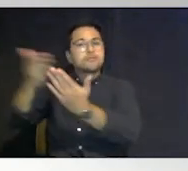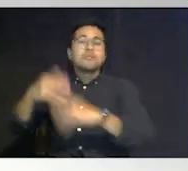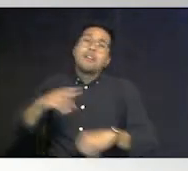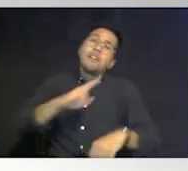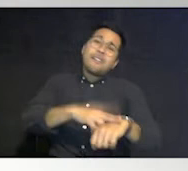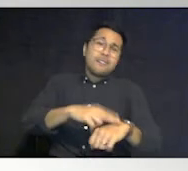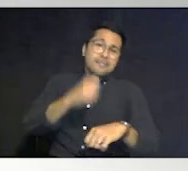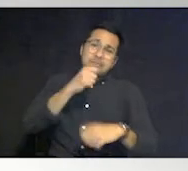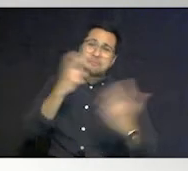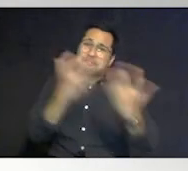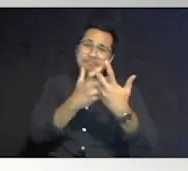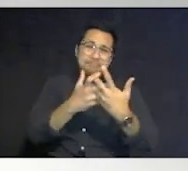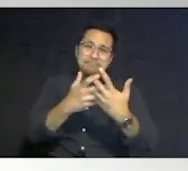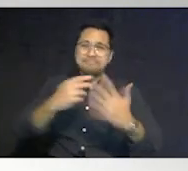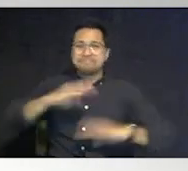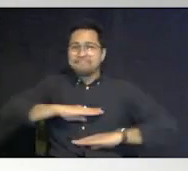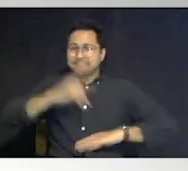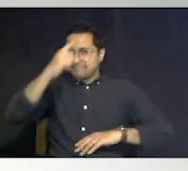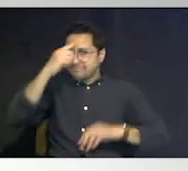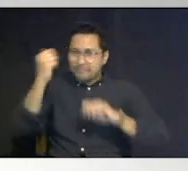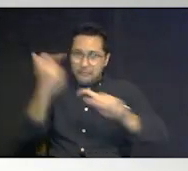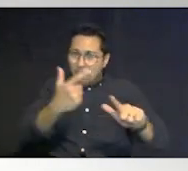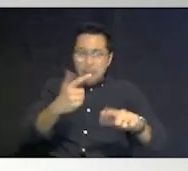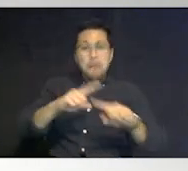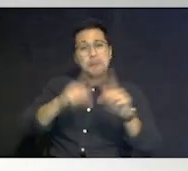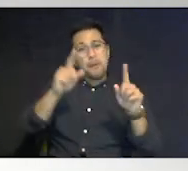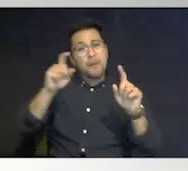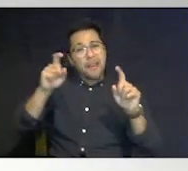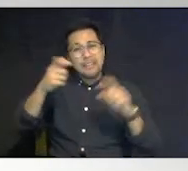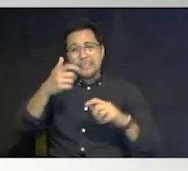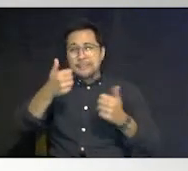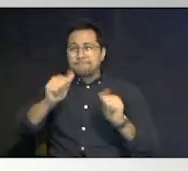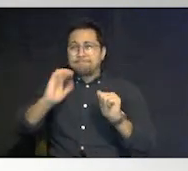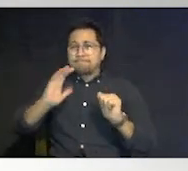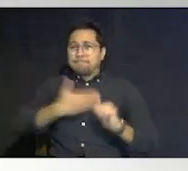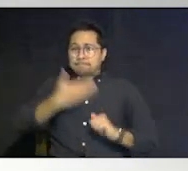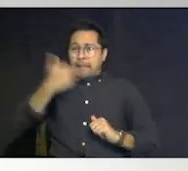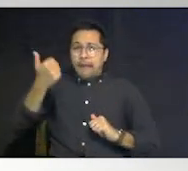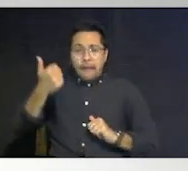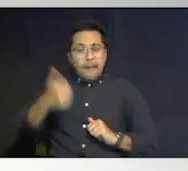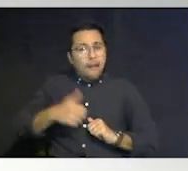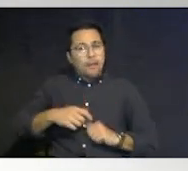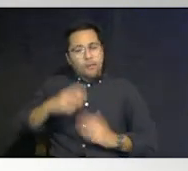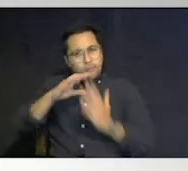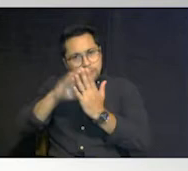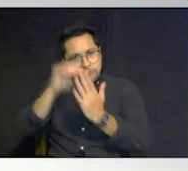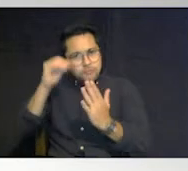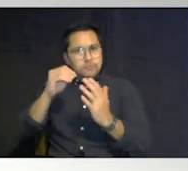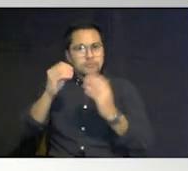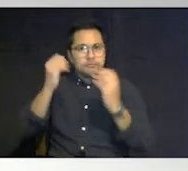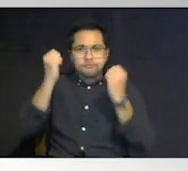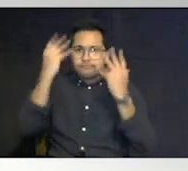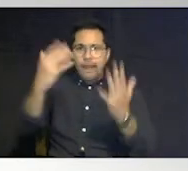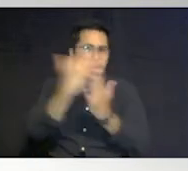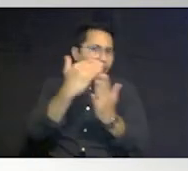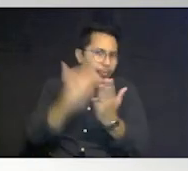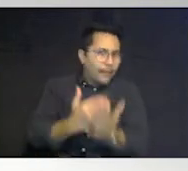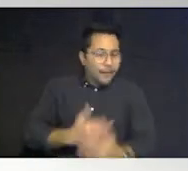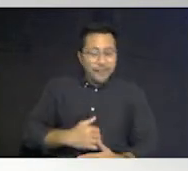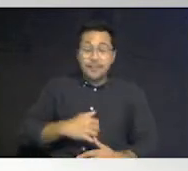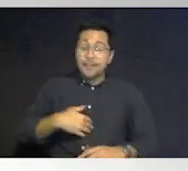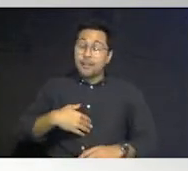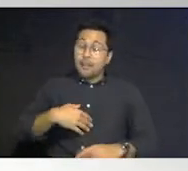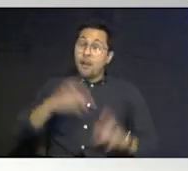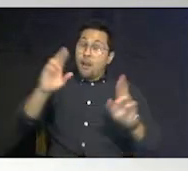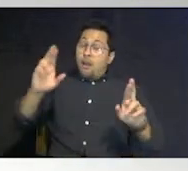for everyone but we had to get through it the best that we could and we certainly learned a lot of lessons knock on wood we never have to go